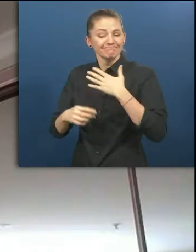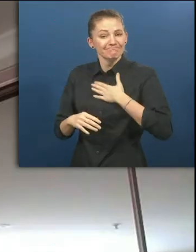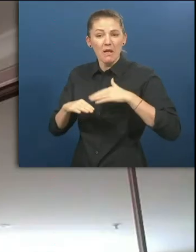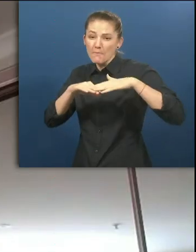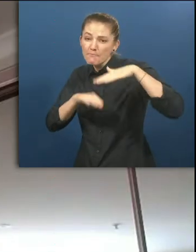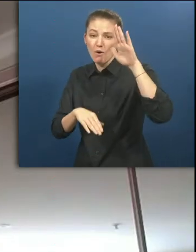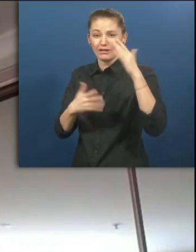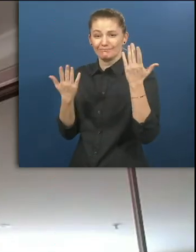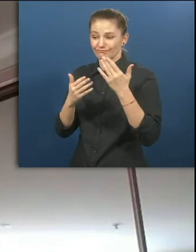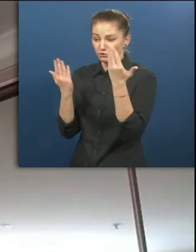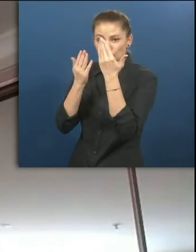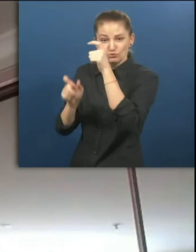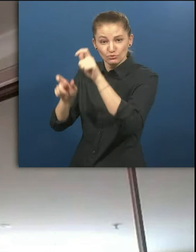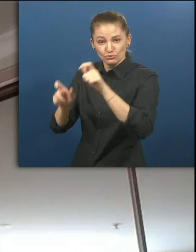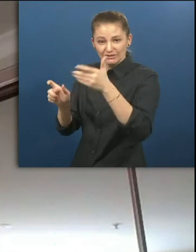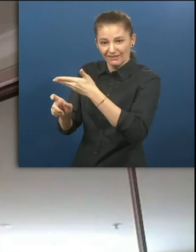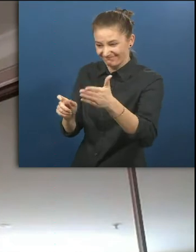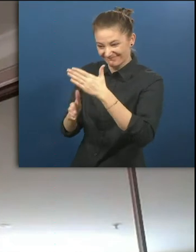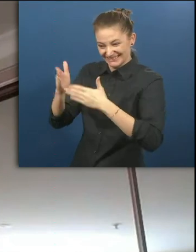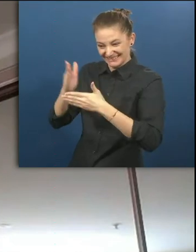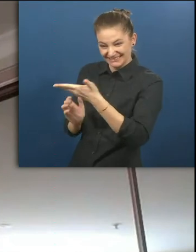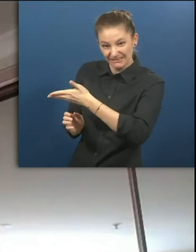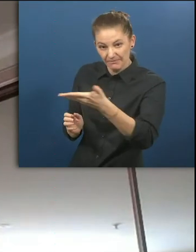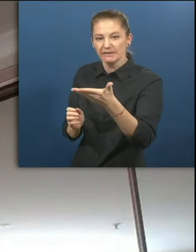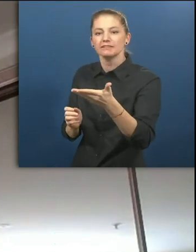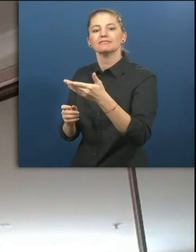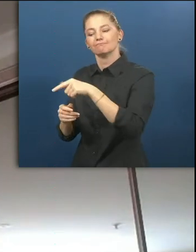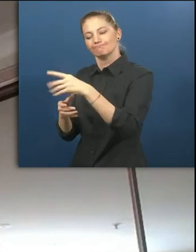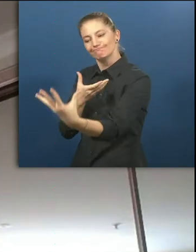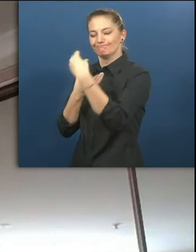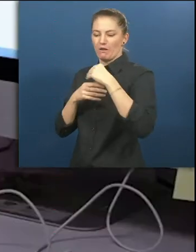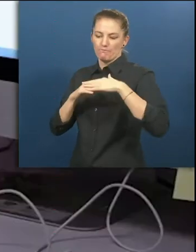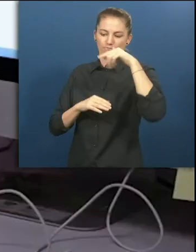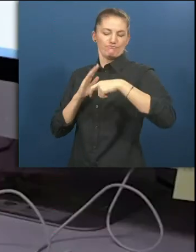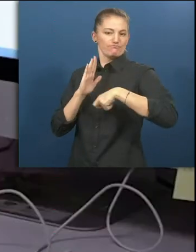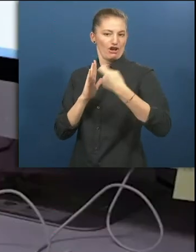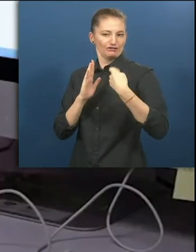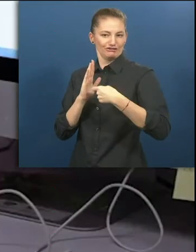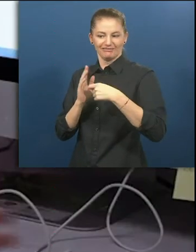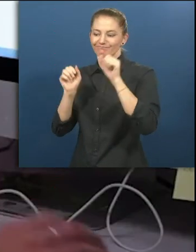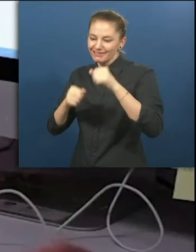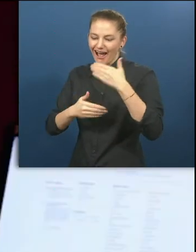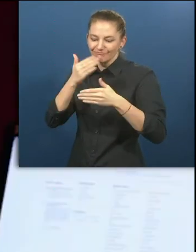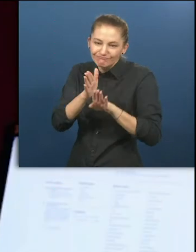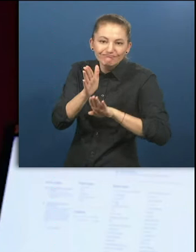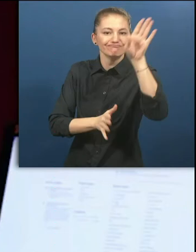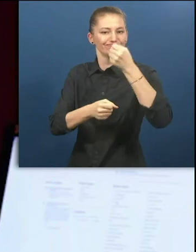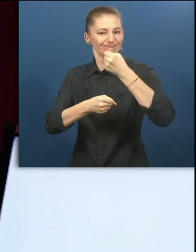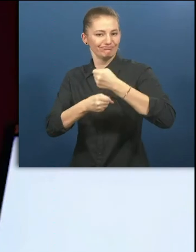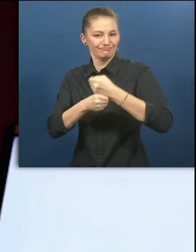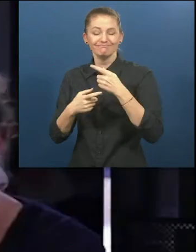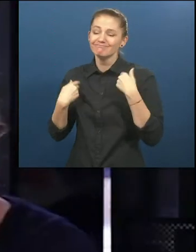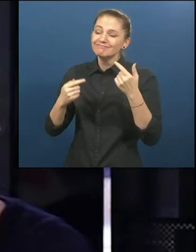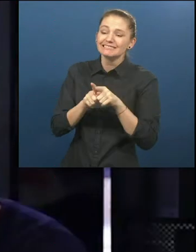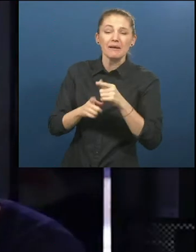We want more university students with disability to use the program to launch their successful career. We also want to develop